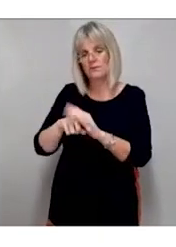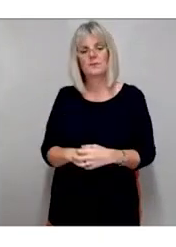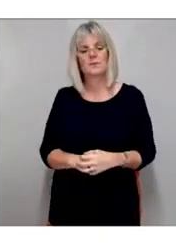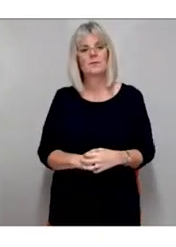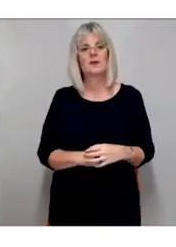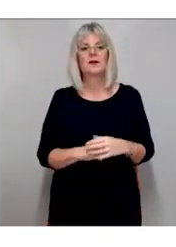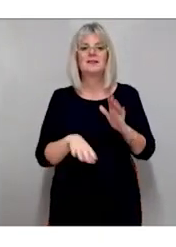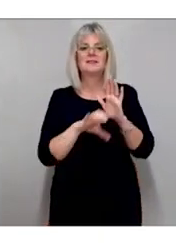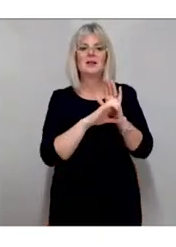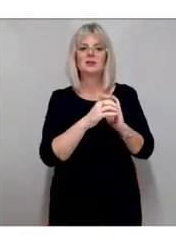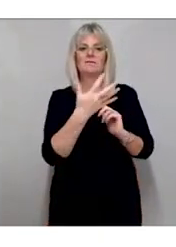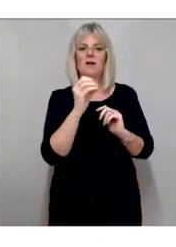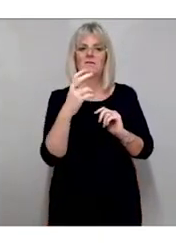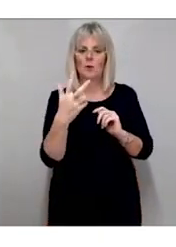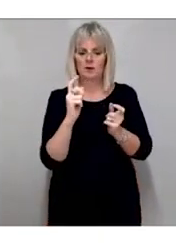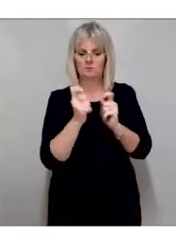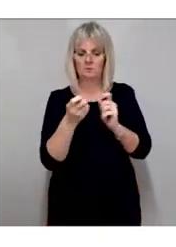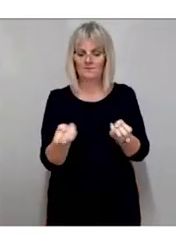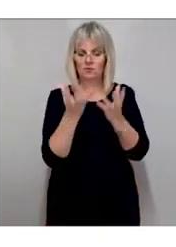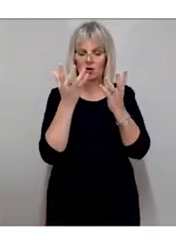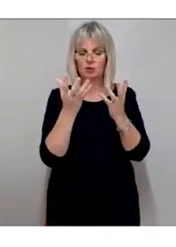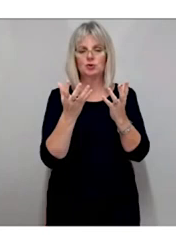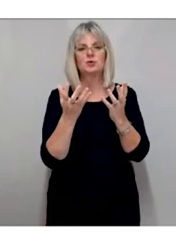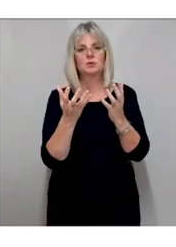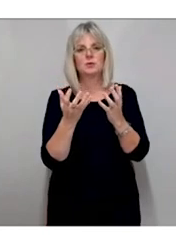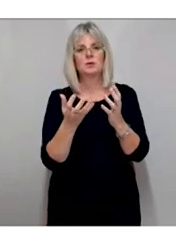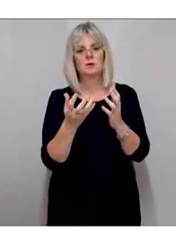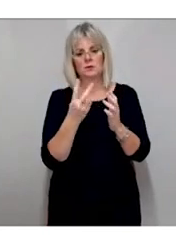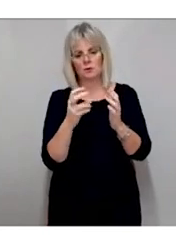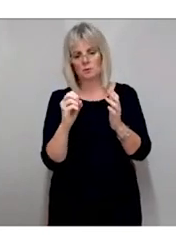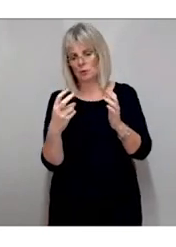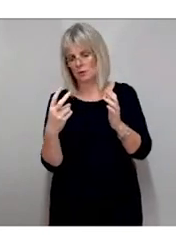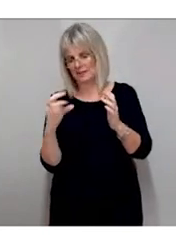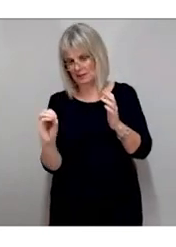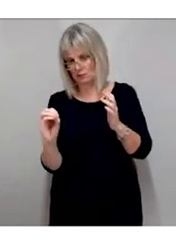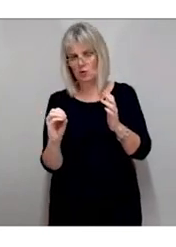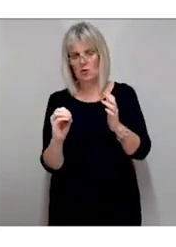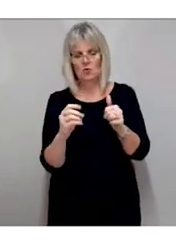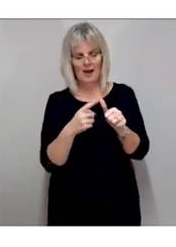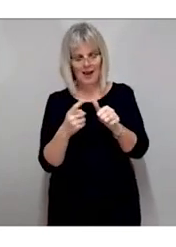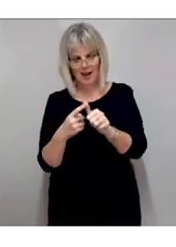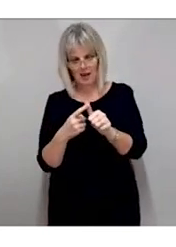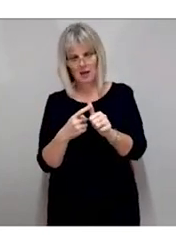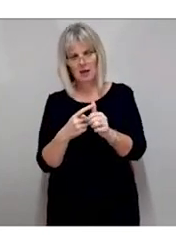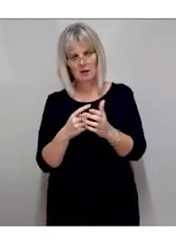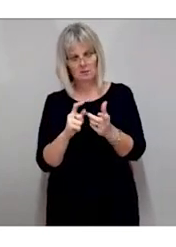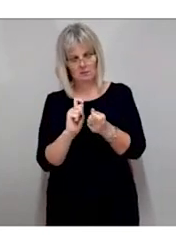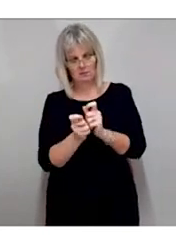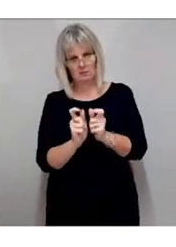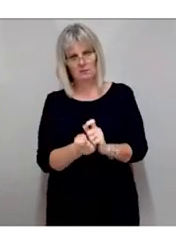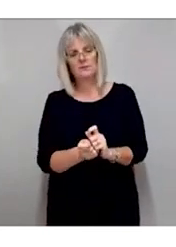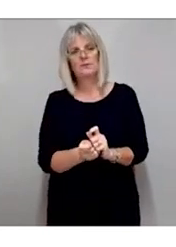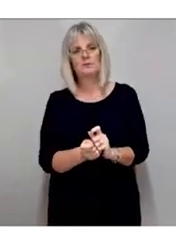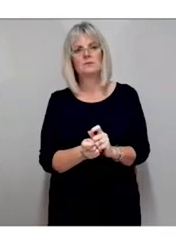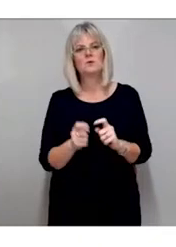to WCAG 2.0 Level A and AA in a coordinated effort aimed at international